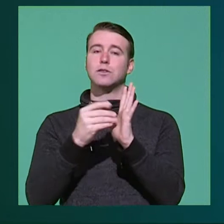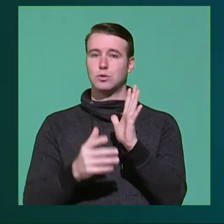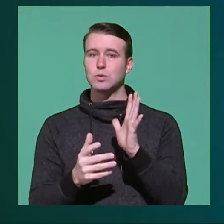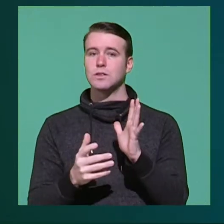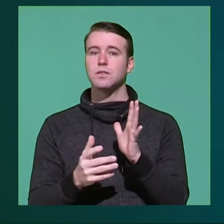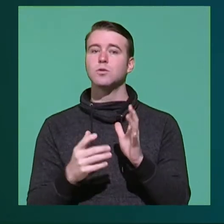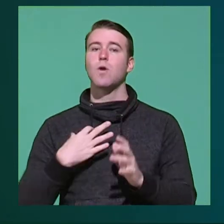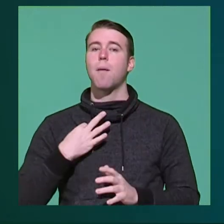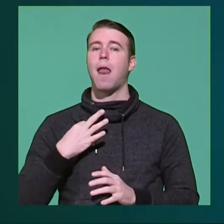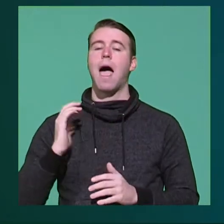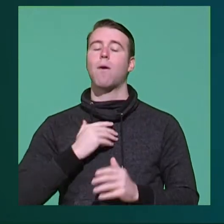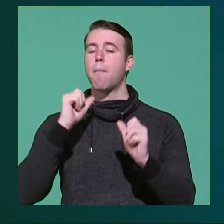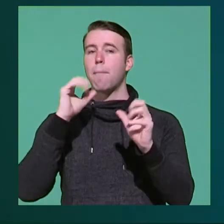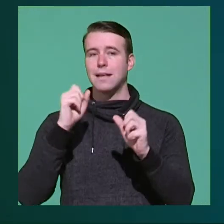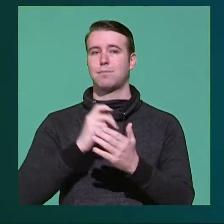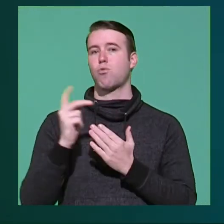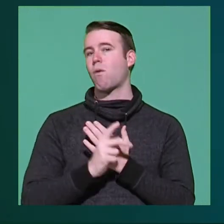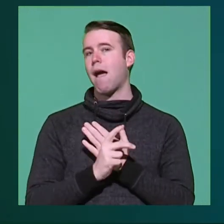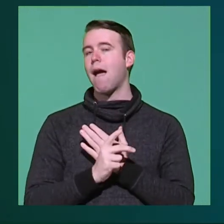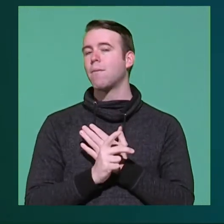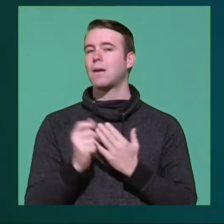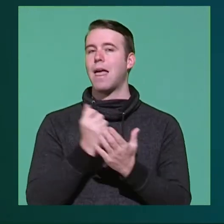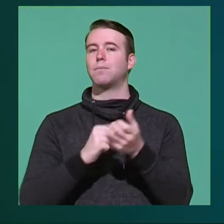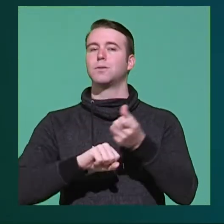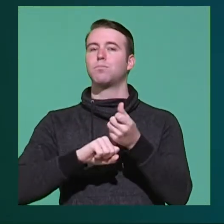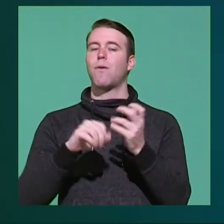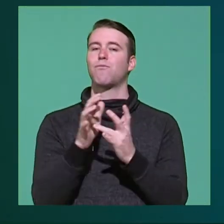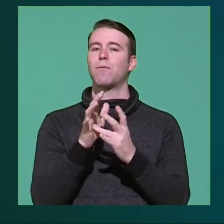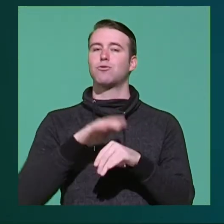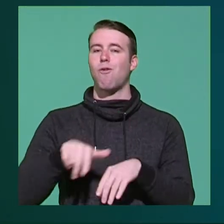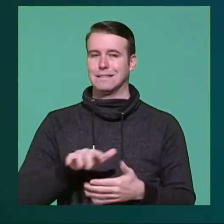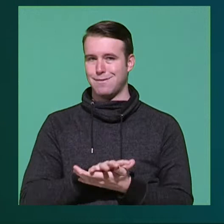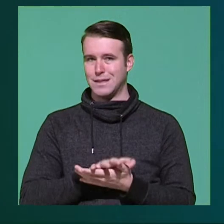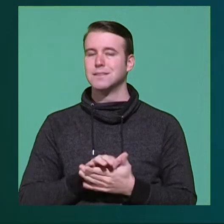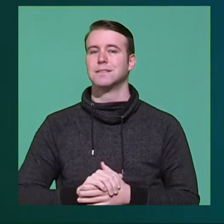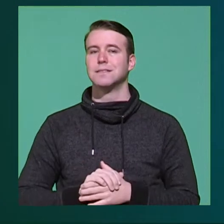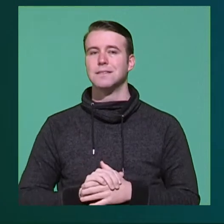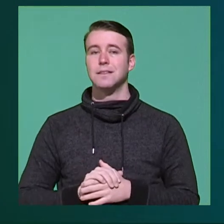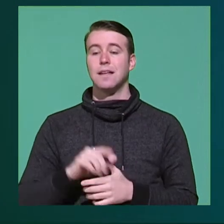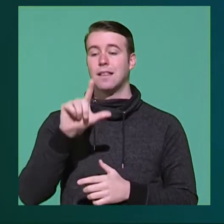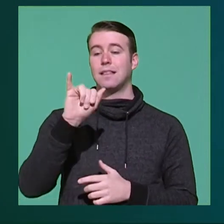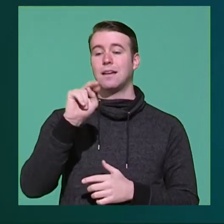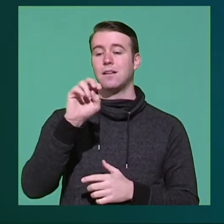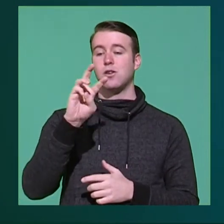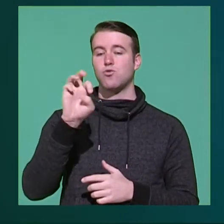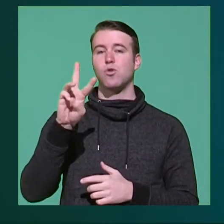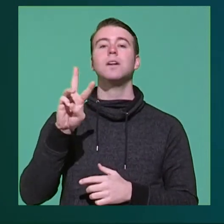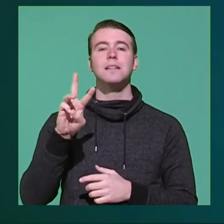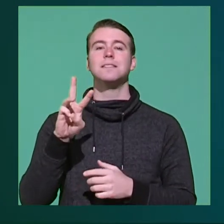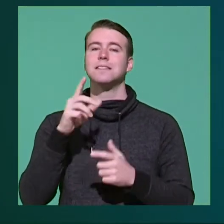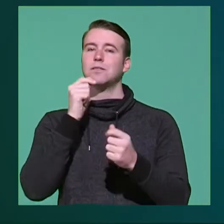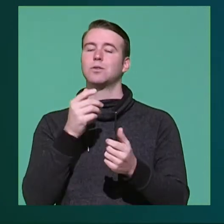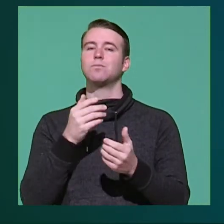students to apply to our amazing program that helps support freshmen on our campus. Link Crew is an excellent way to give